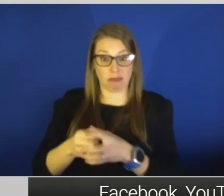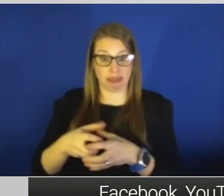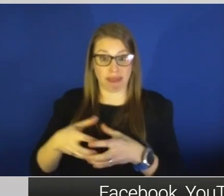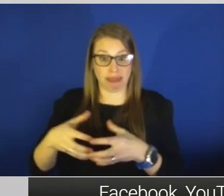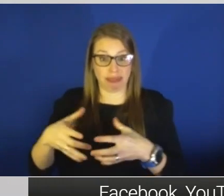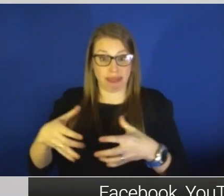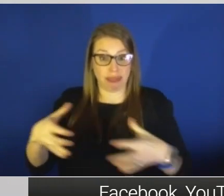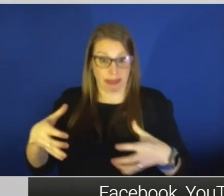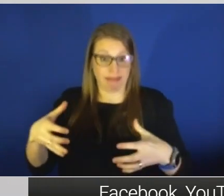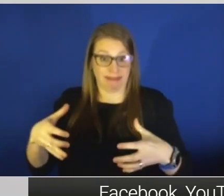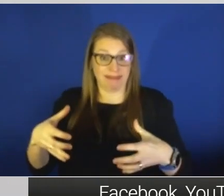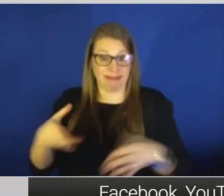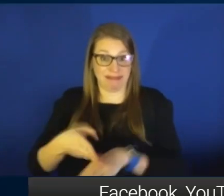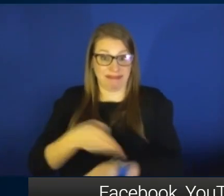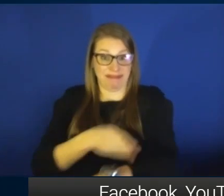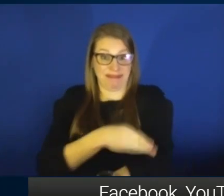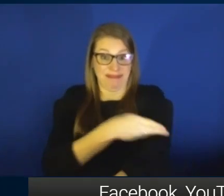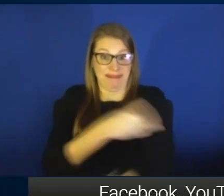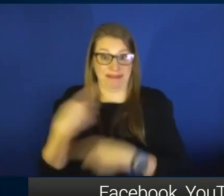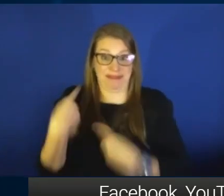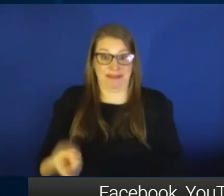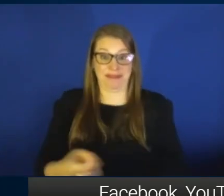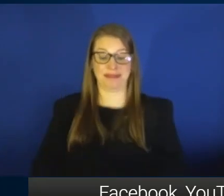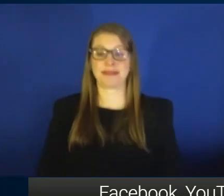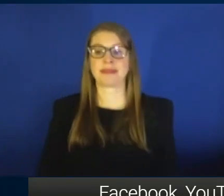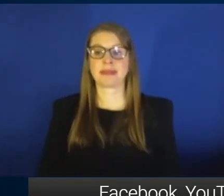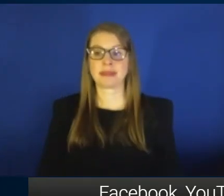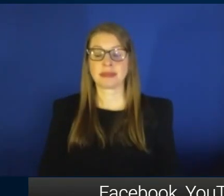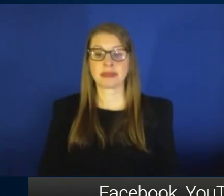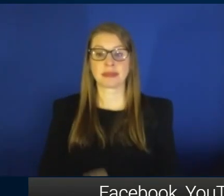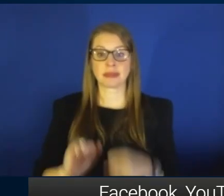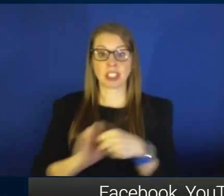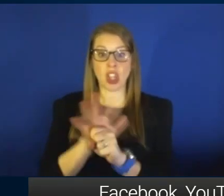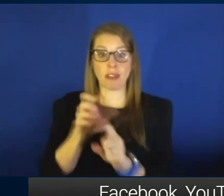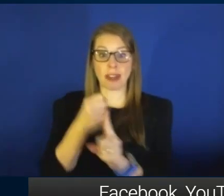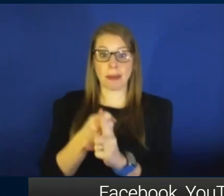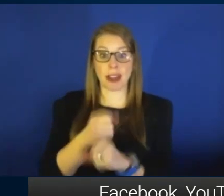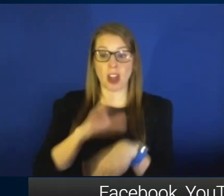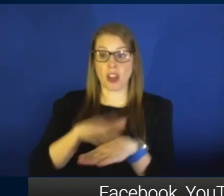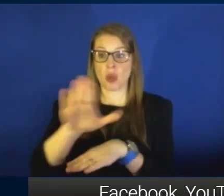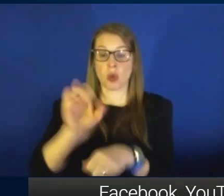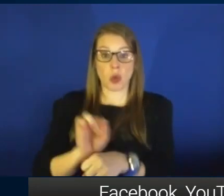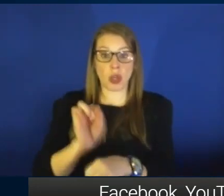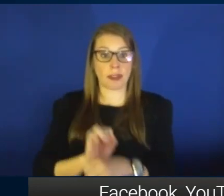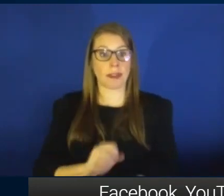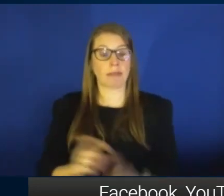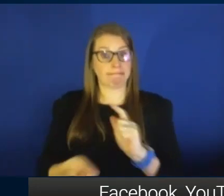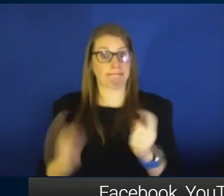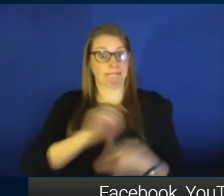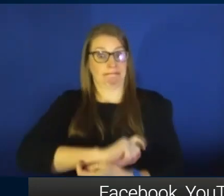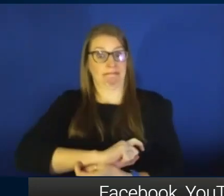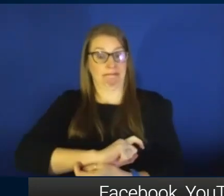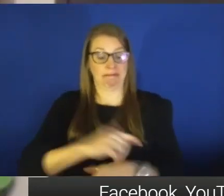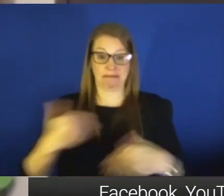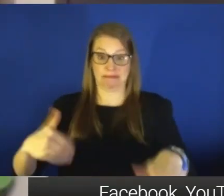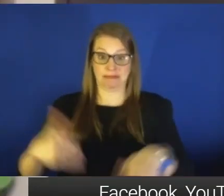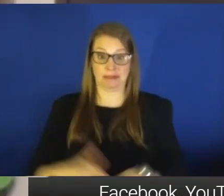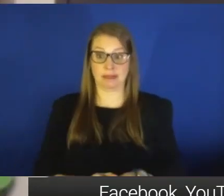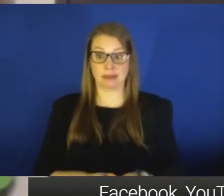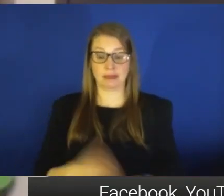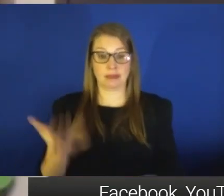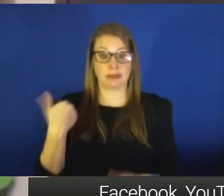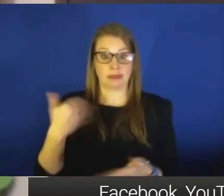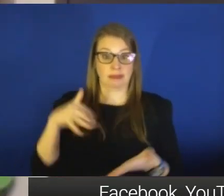Dr. Johnson, COVID impact on your work. It has changed it entirely. I used to study